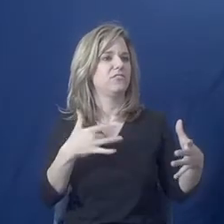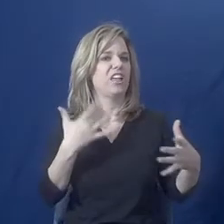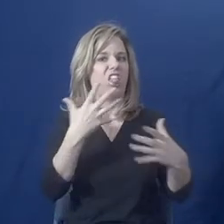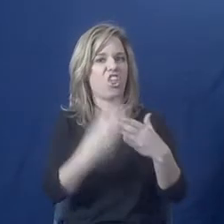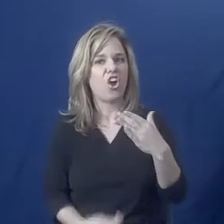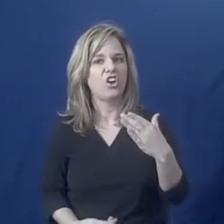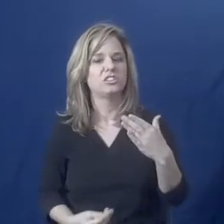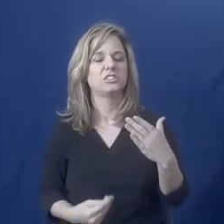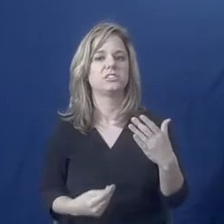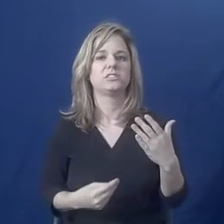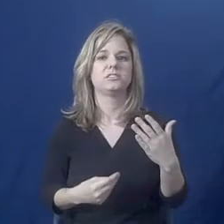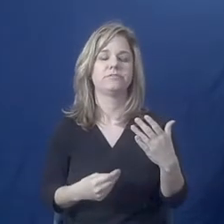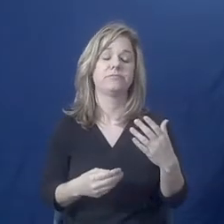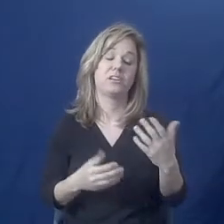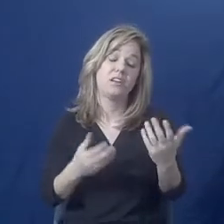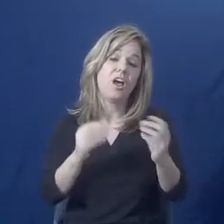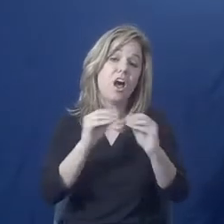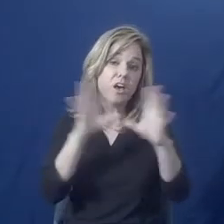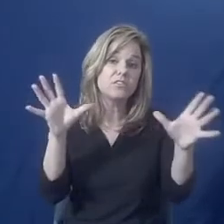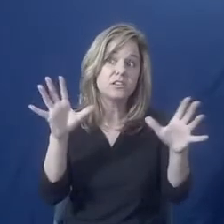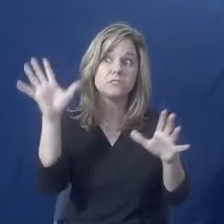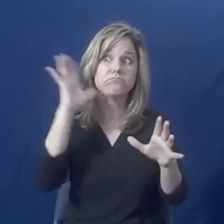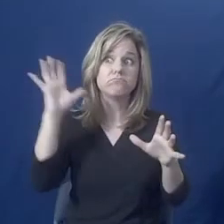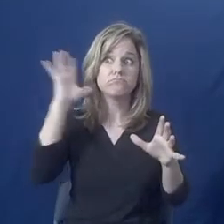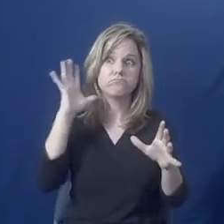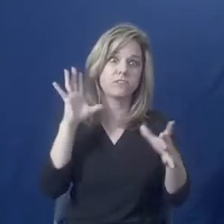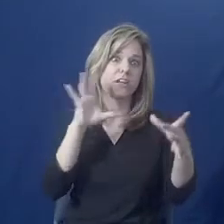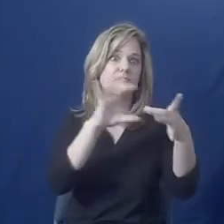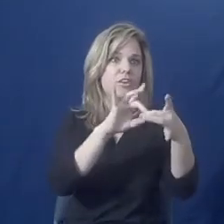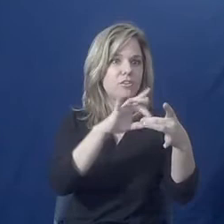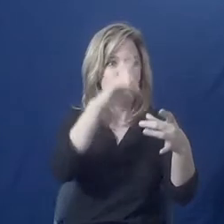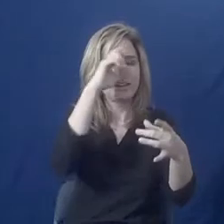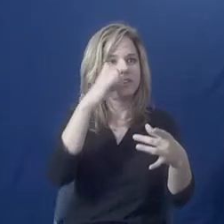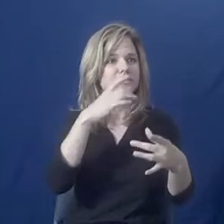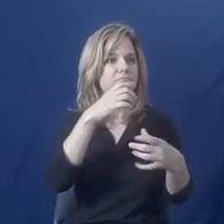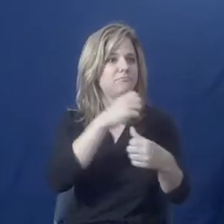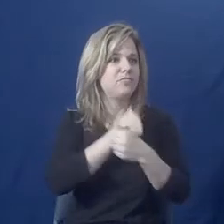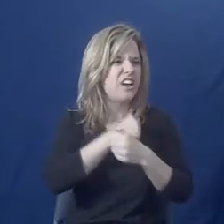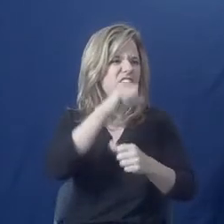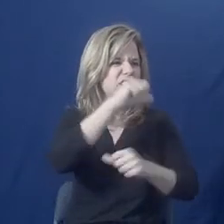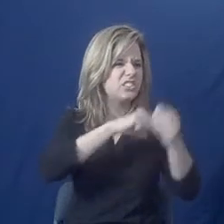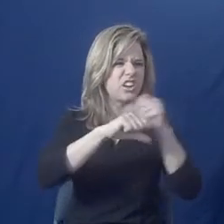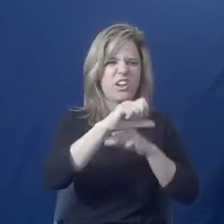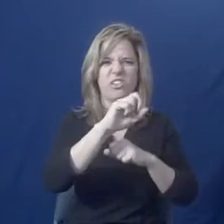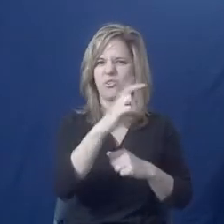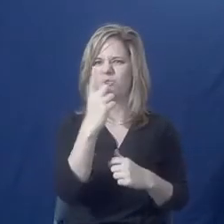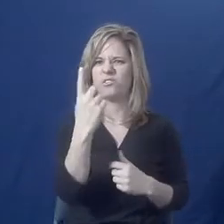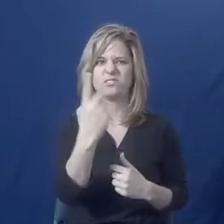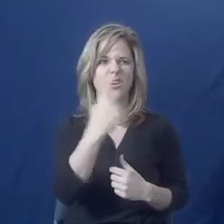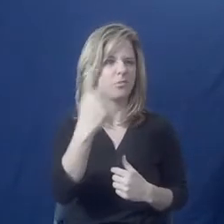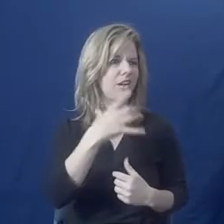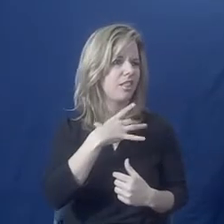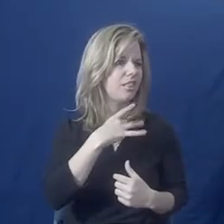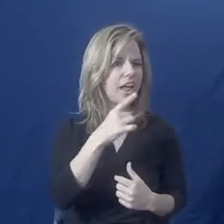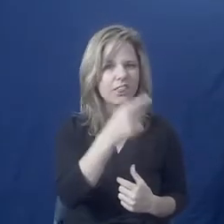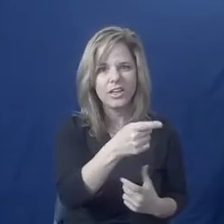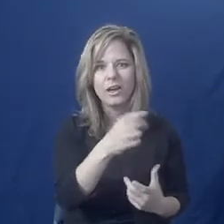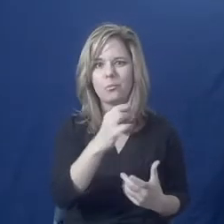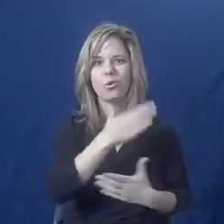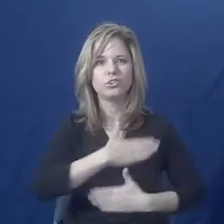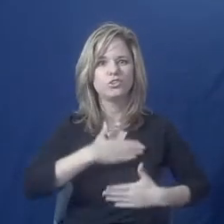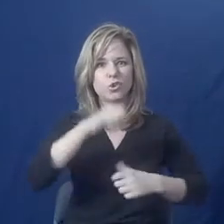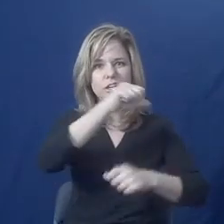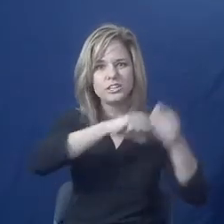And you obviously got involved with them for something, for some reason. There was something about them that you liked, that you